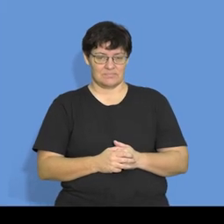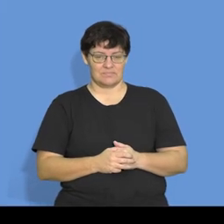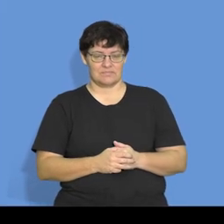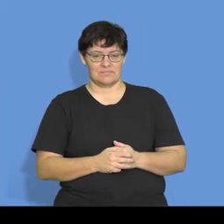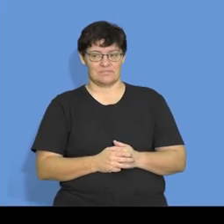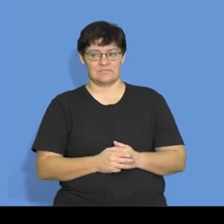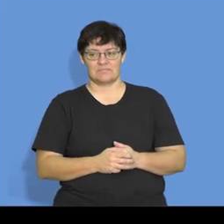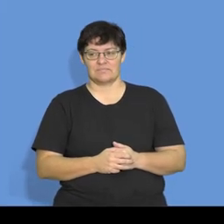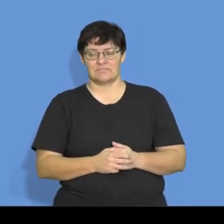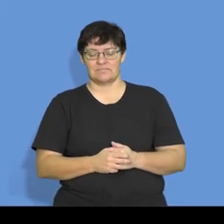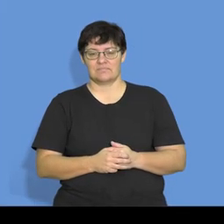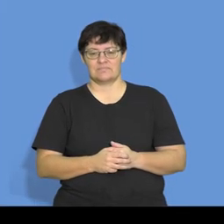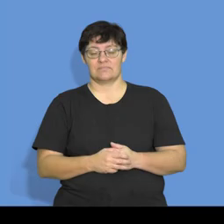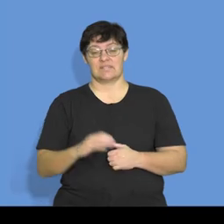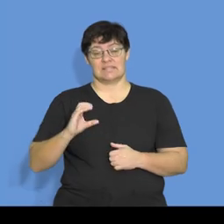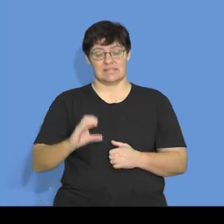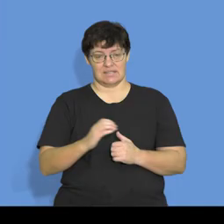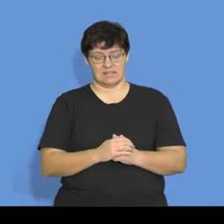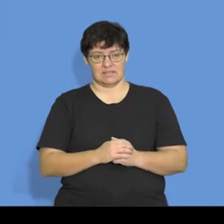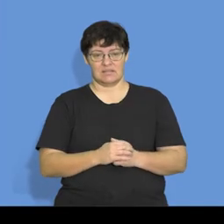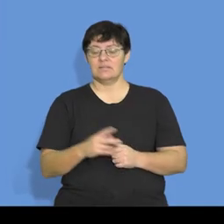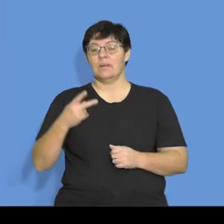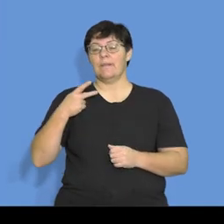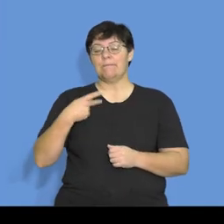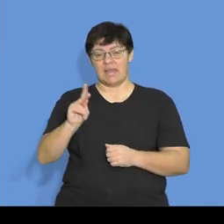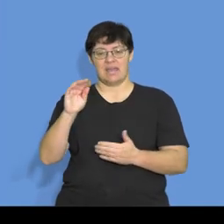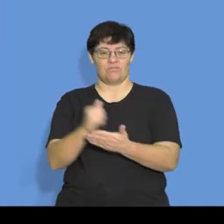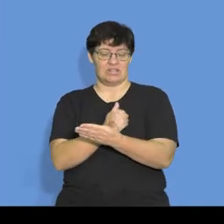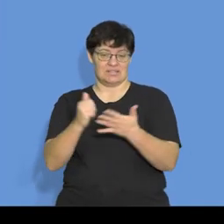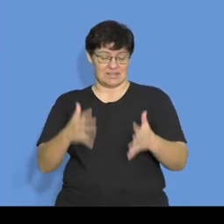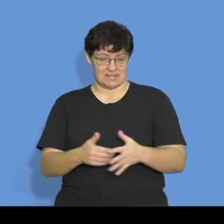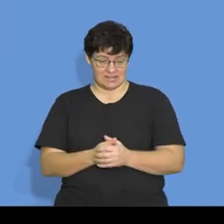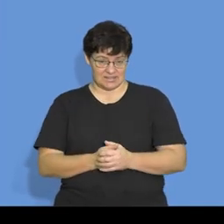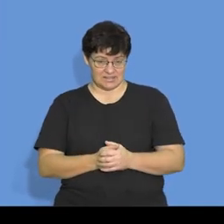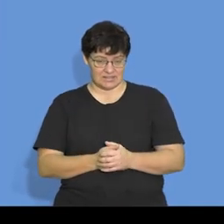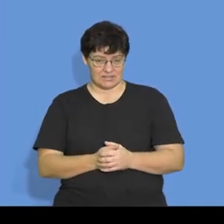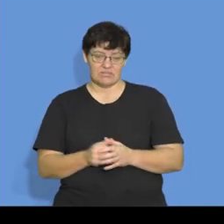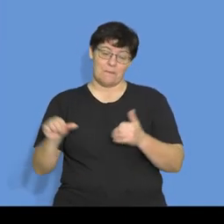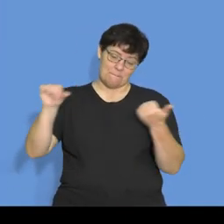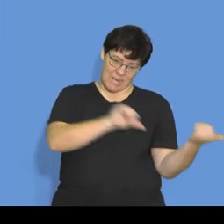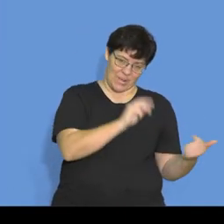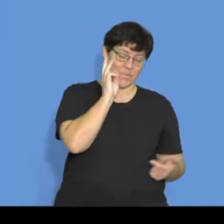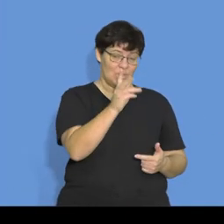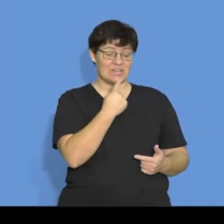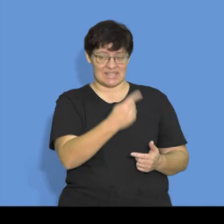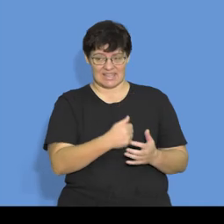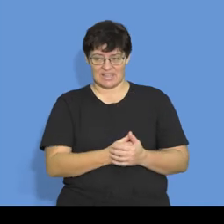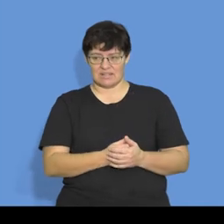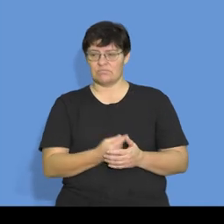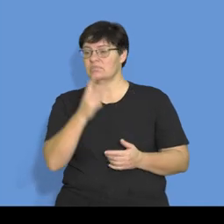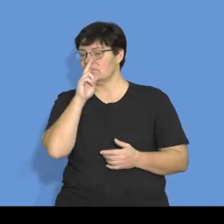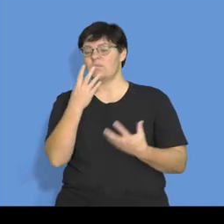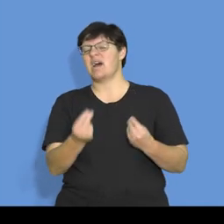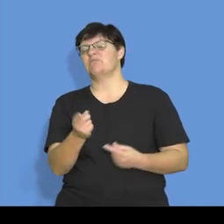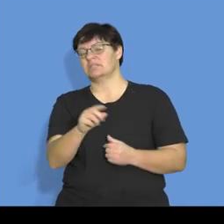Okay. In C, payments to creditors, right? We did say we're going to come back to this one here. Let's see what we have here.